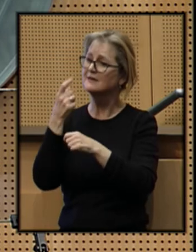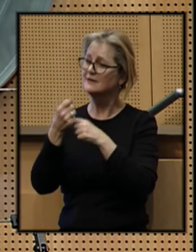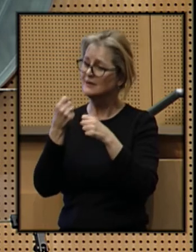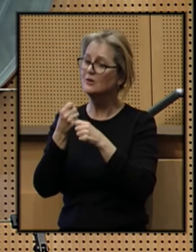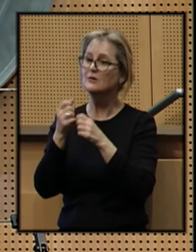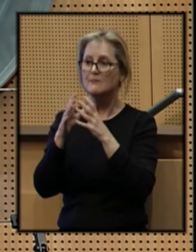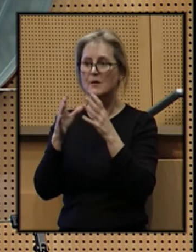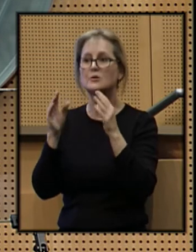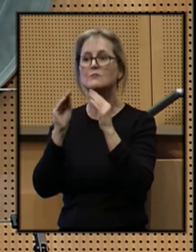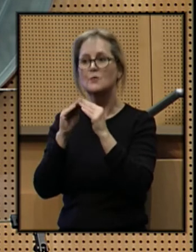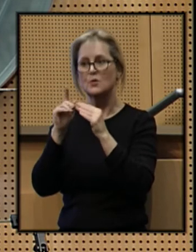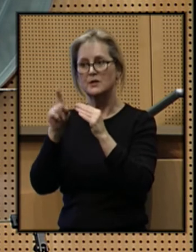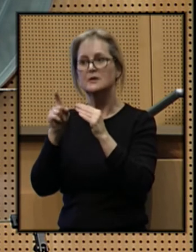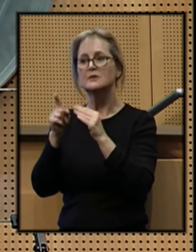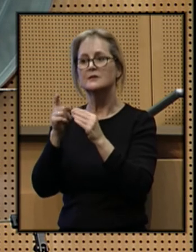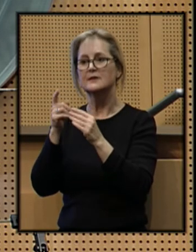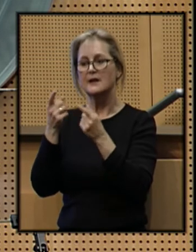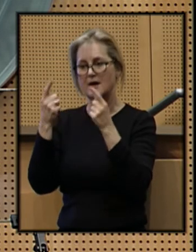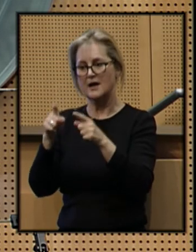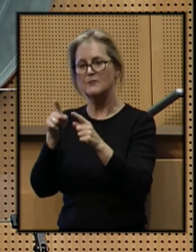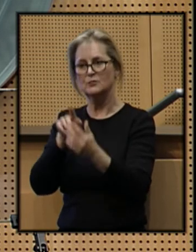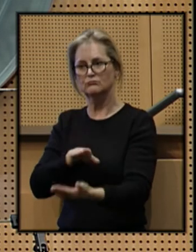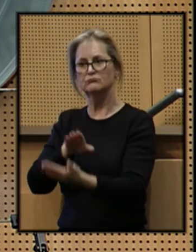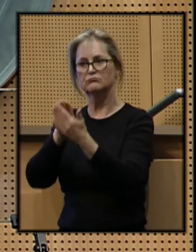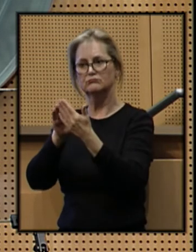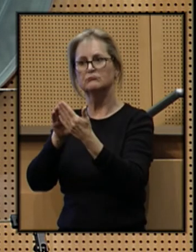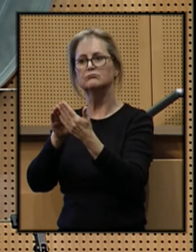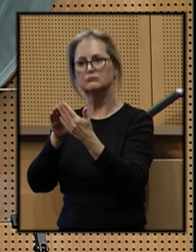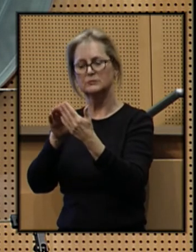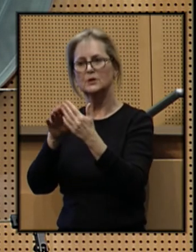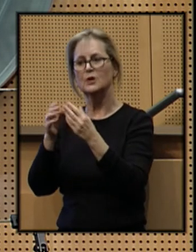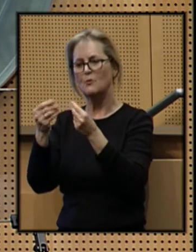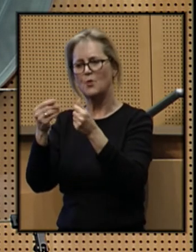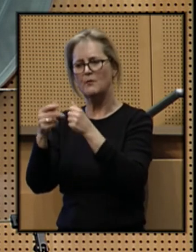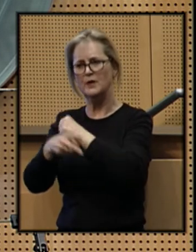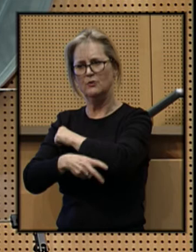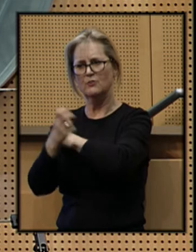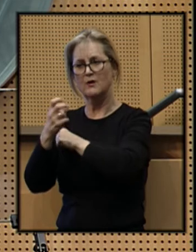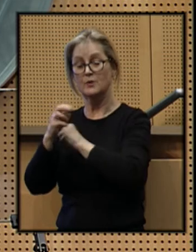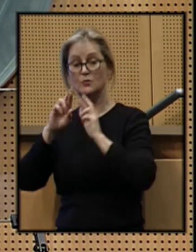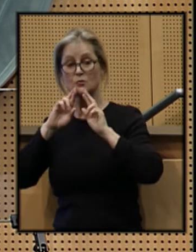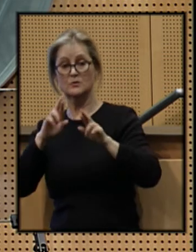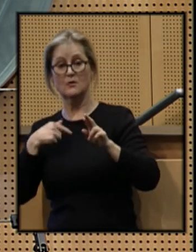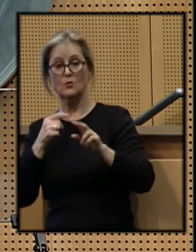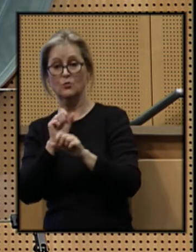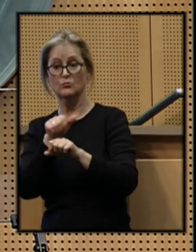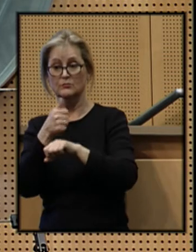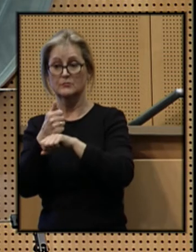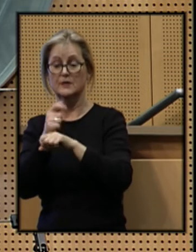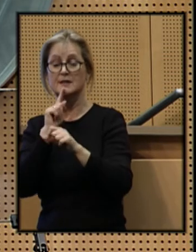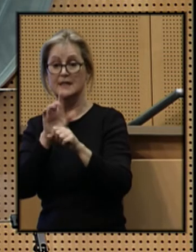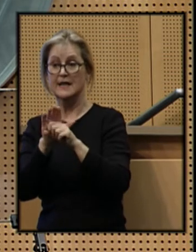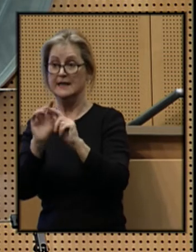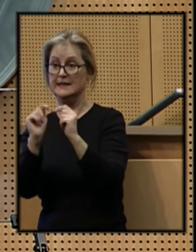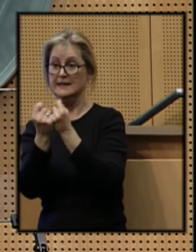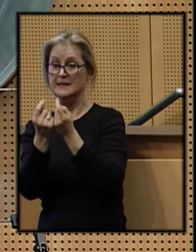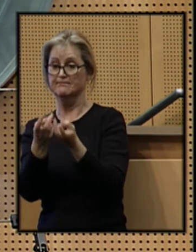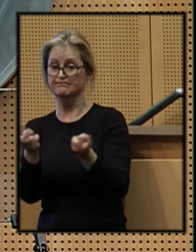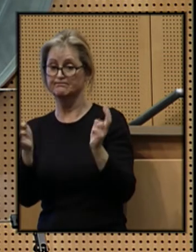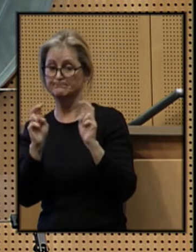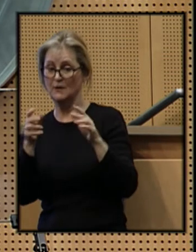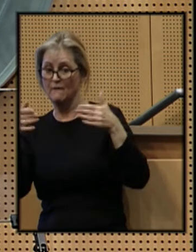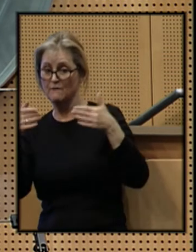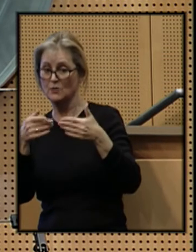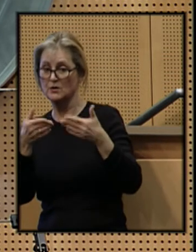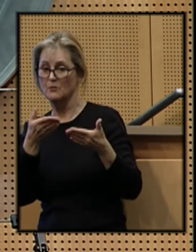much more needs to be done to address property crime. And in response, we have formed a dedicated team focused